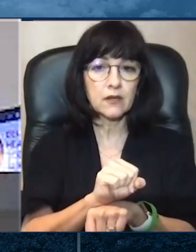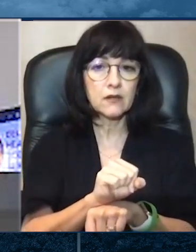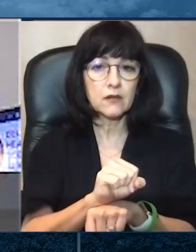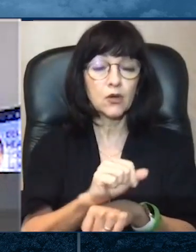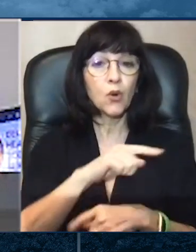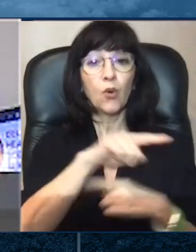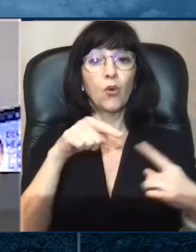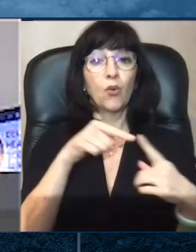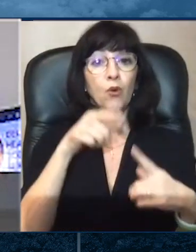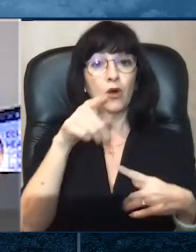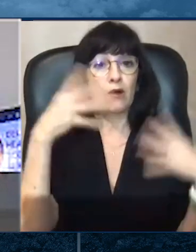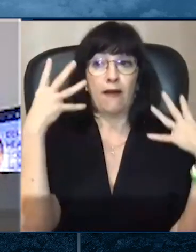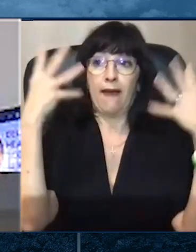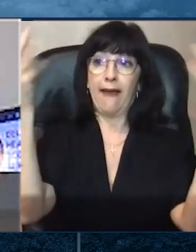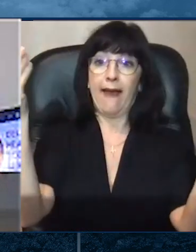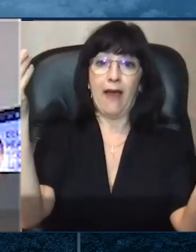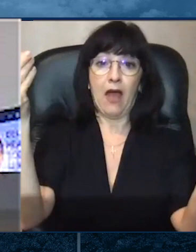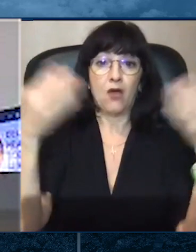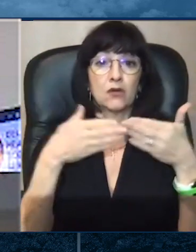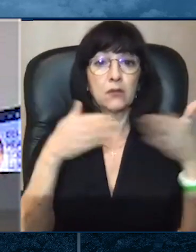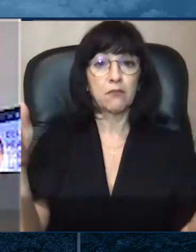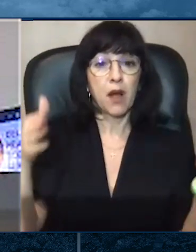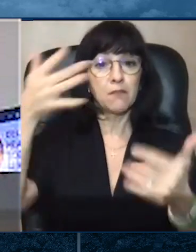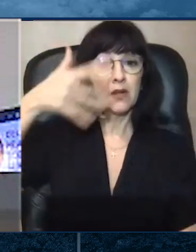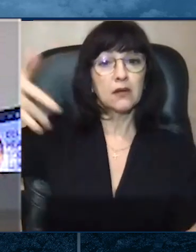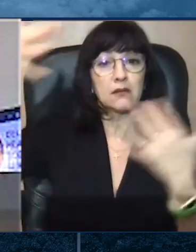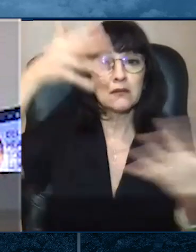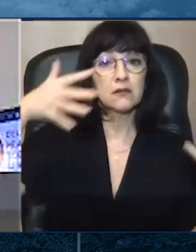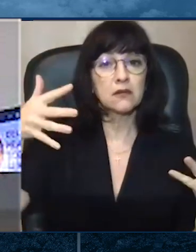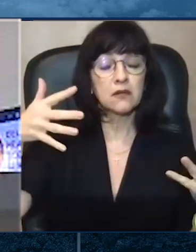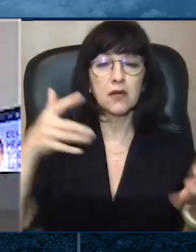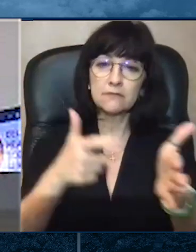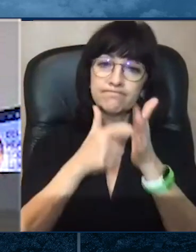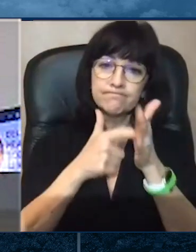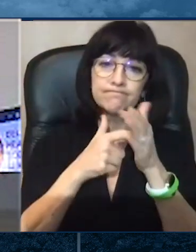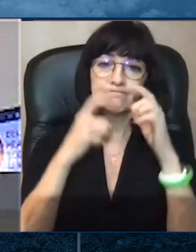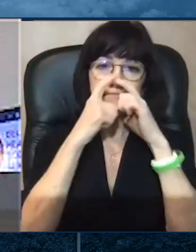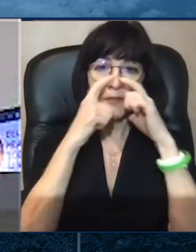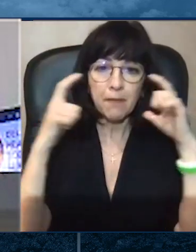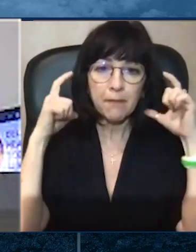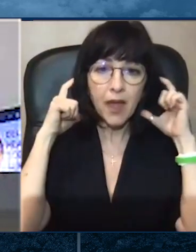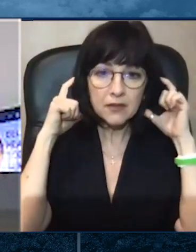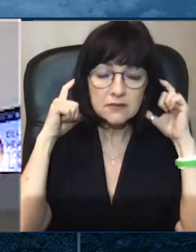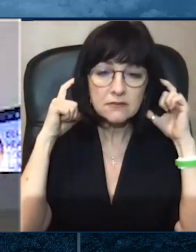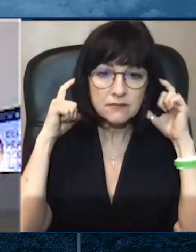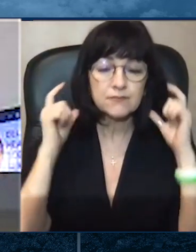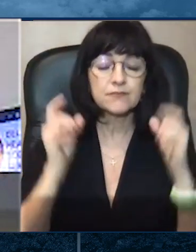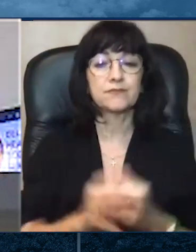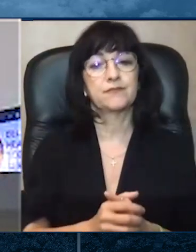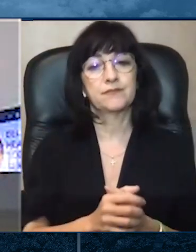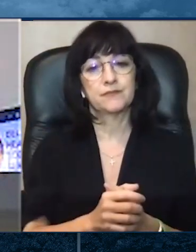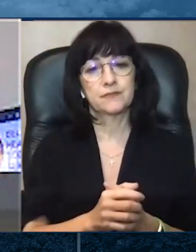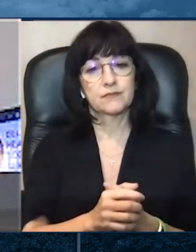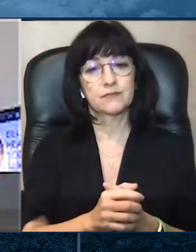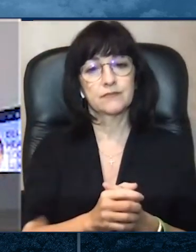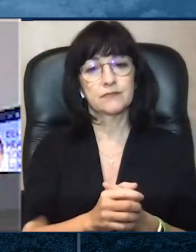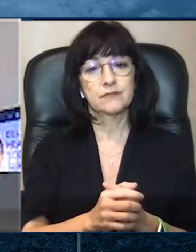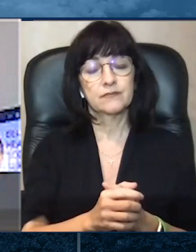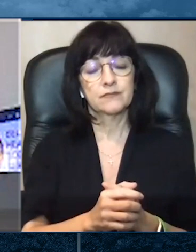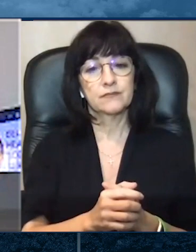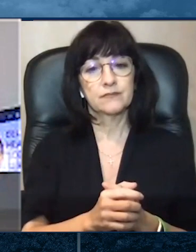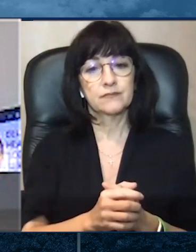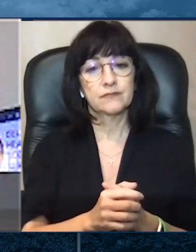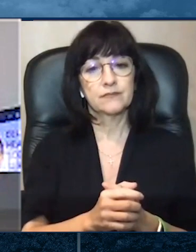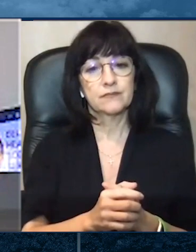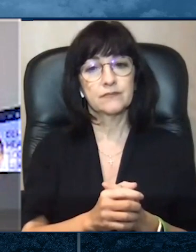pruebas médicas. Para tomar una prueba médica, debe tener una orden de